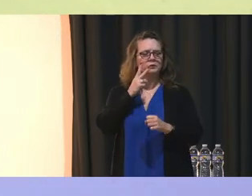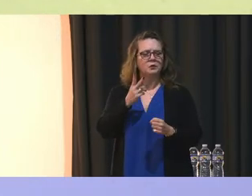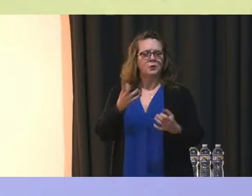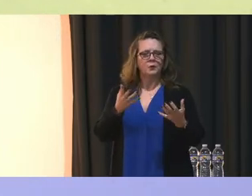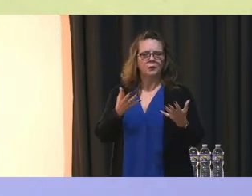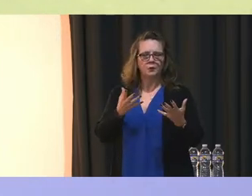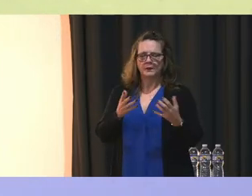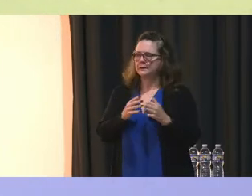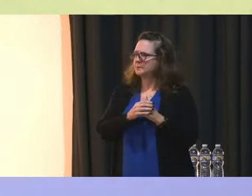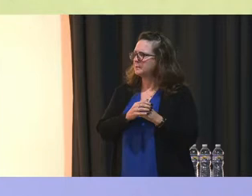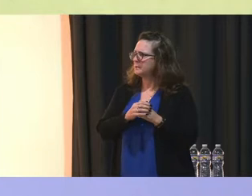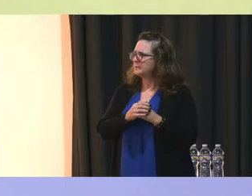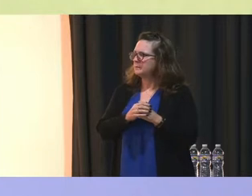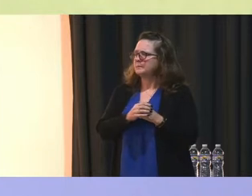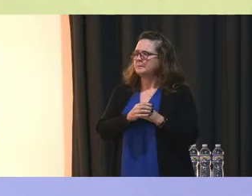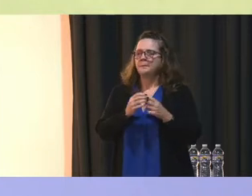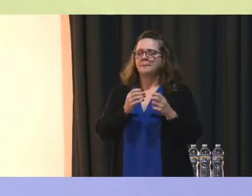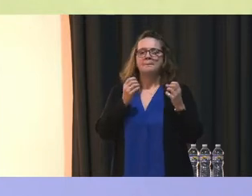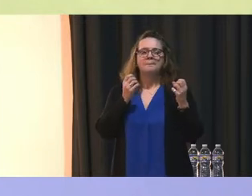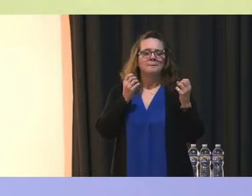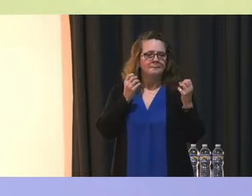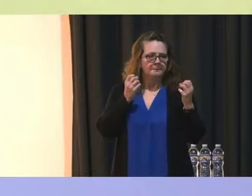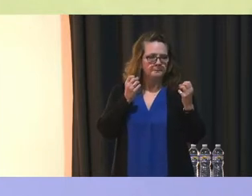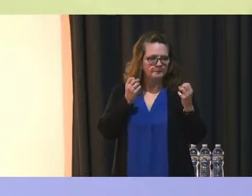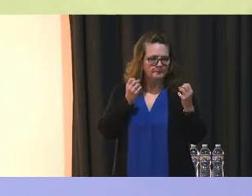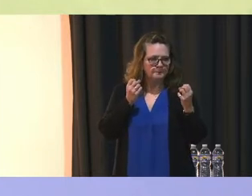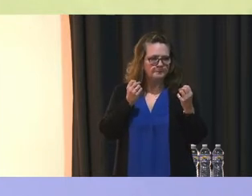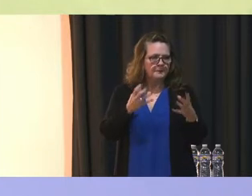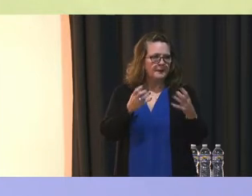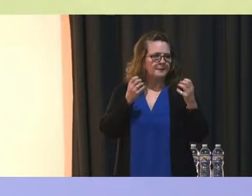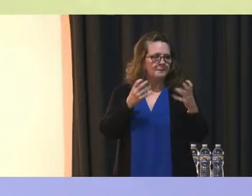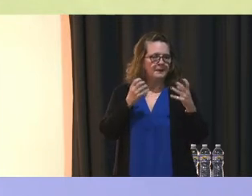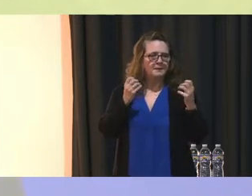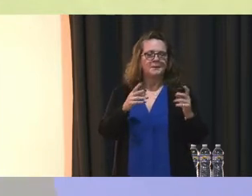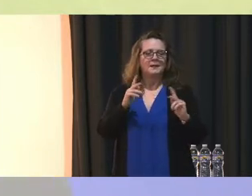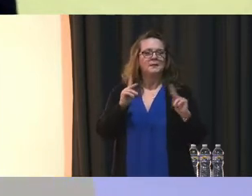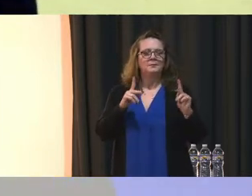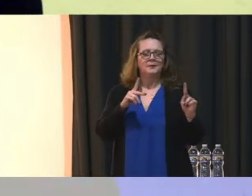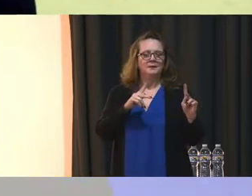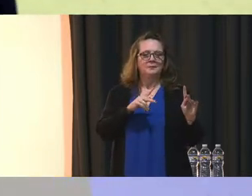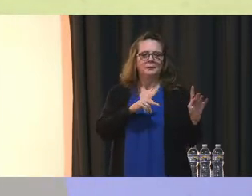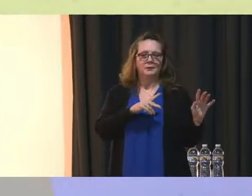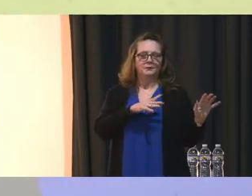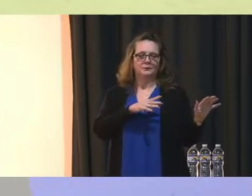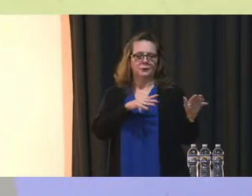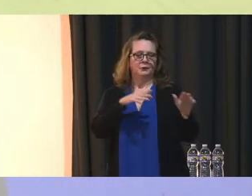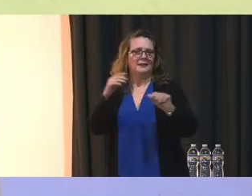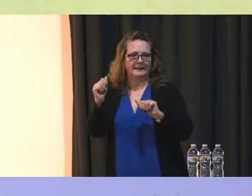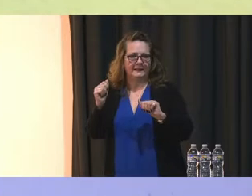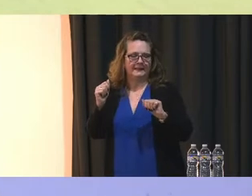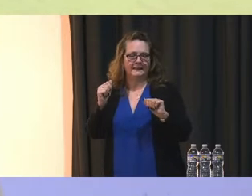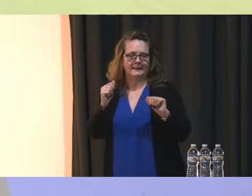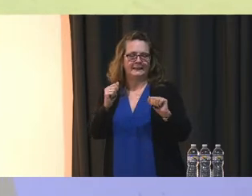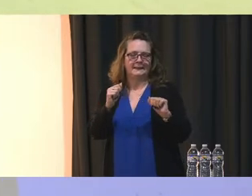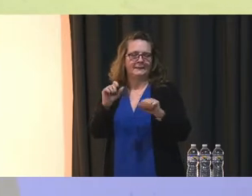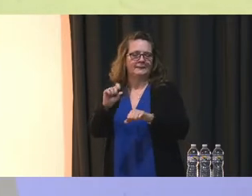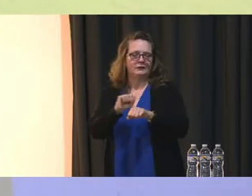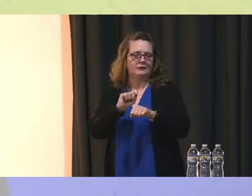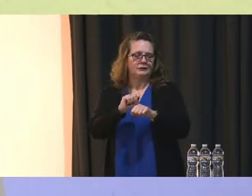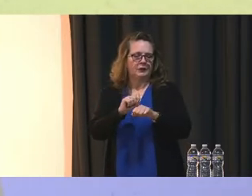flight of many people away from public education And even before public education, we started to see the flight